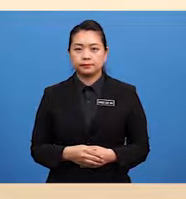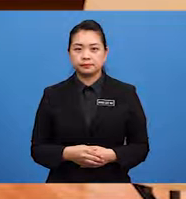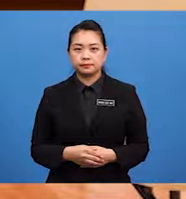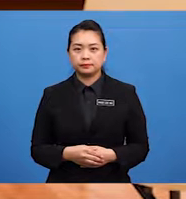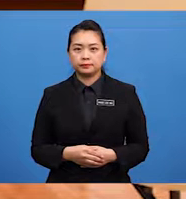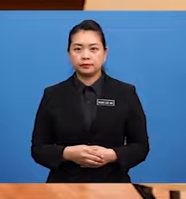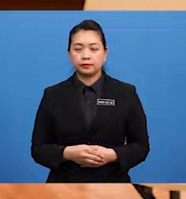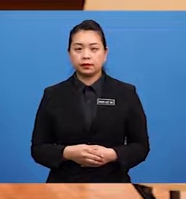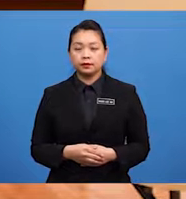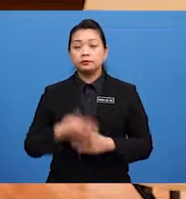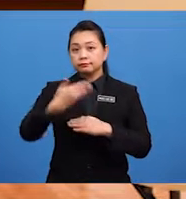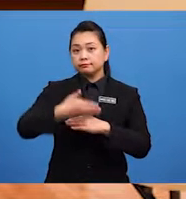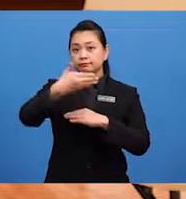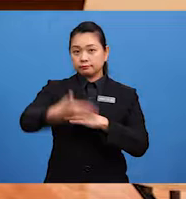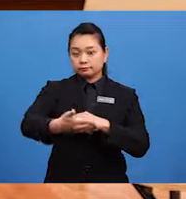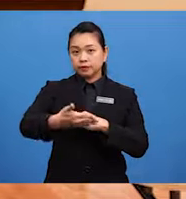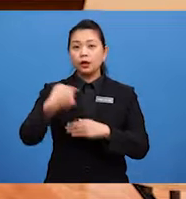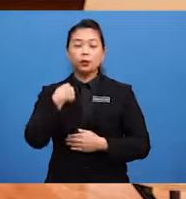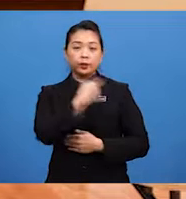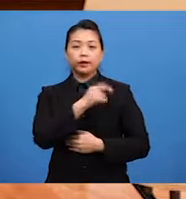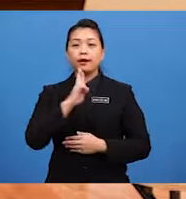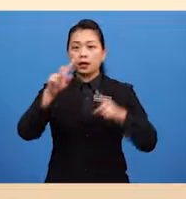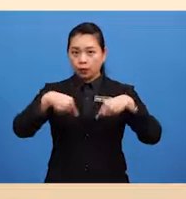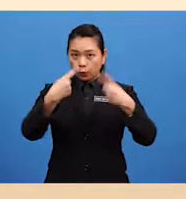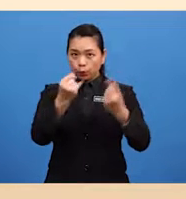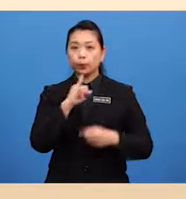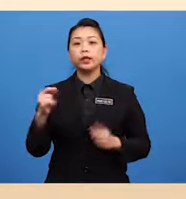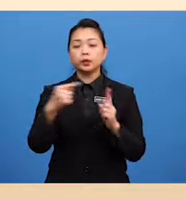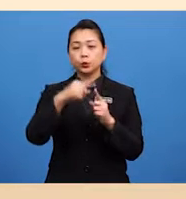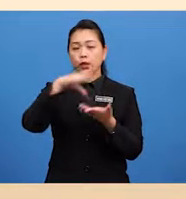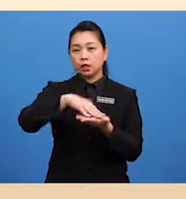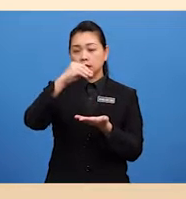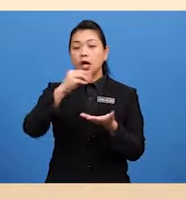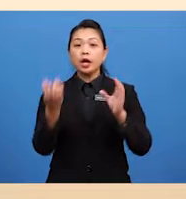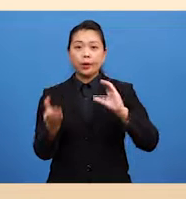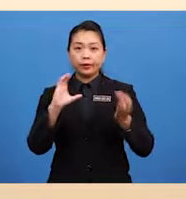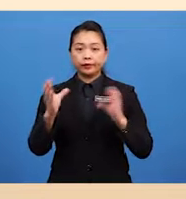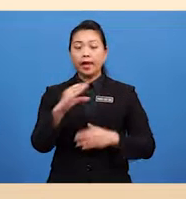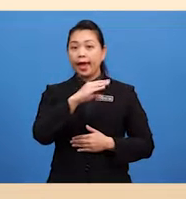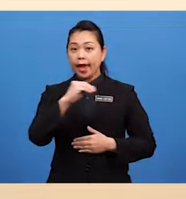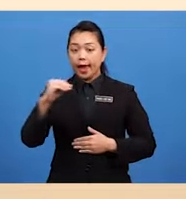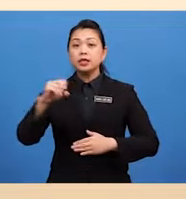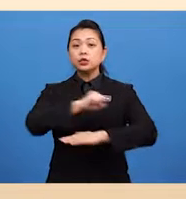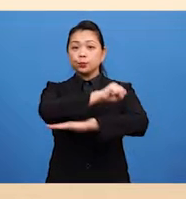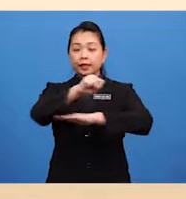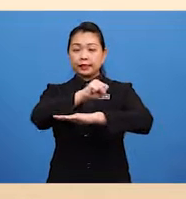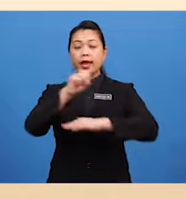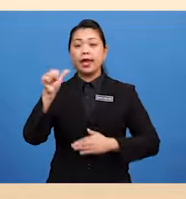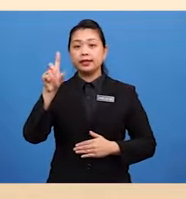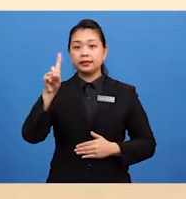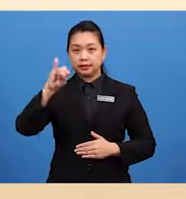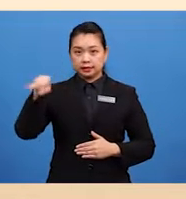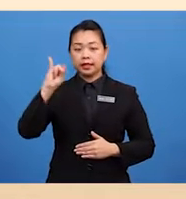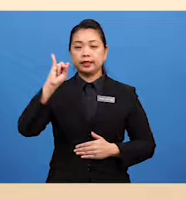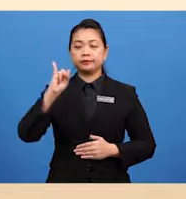Next We're going to learn about The comparative And the superlative adjective